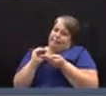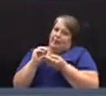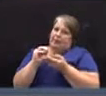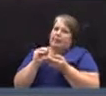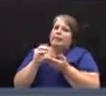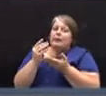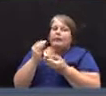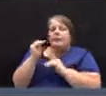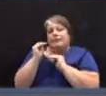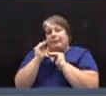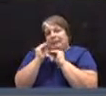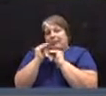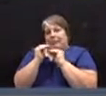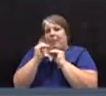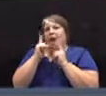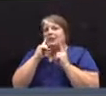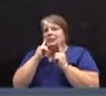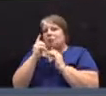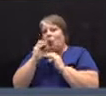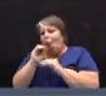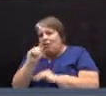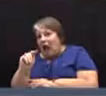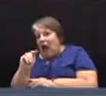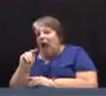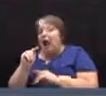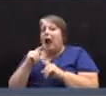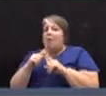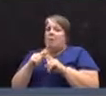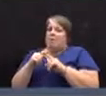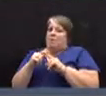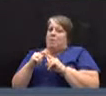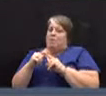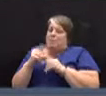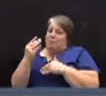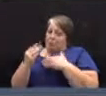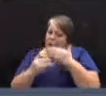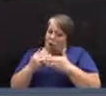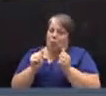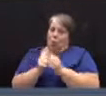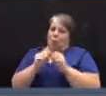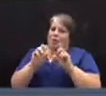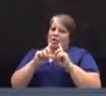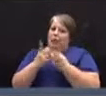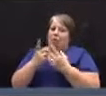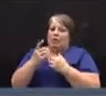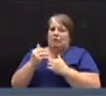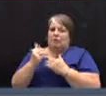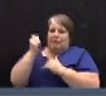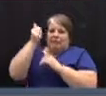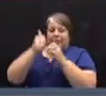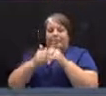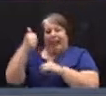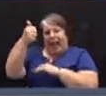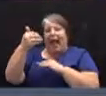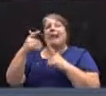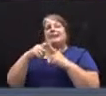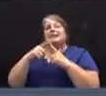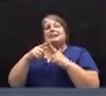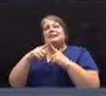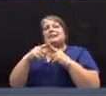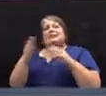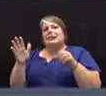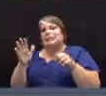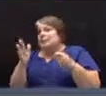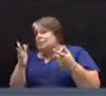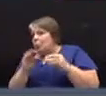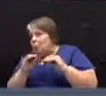We raise that issue in the budget process with department heads and with the interim town manager. And when there's a full-time manager, we